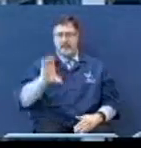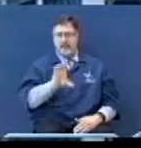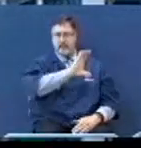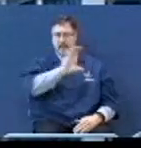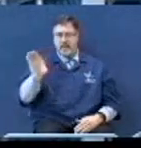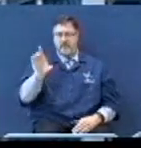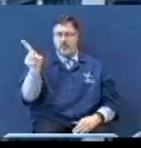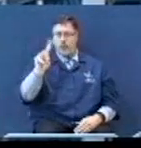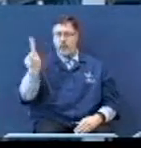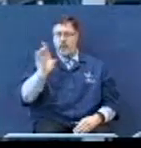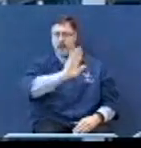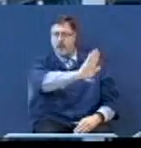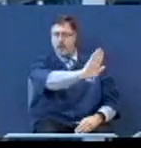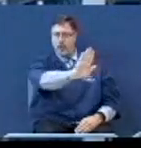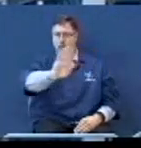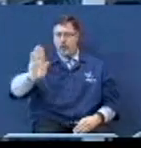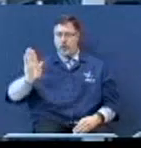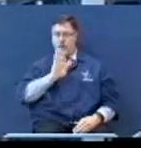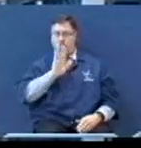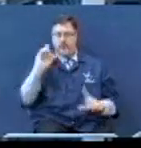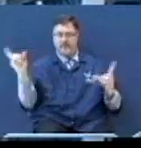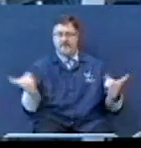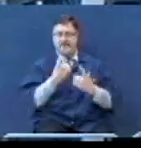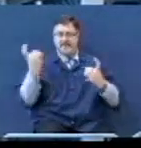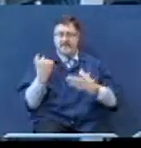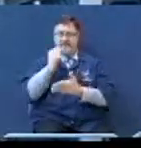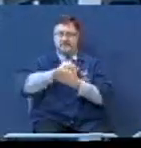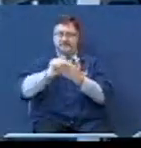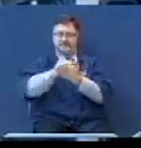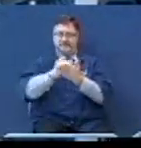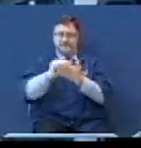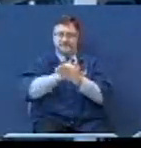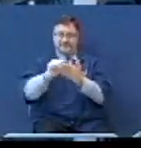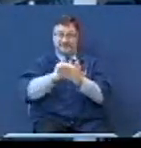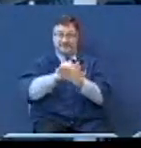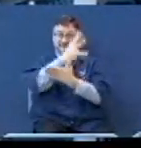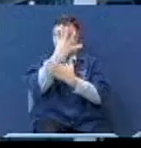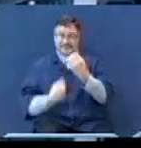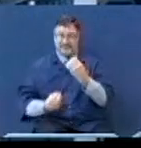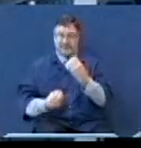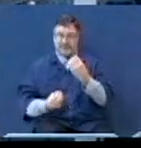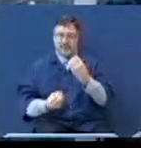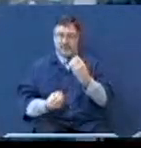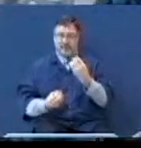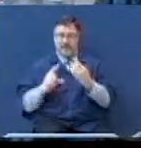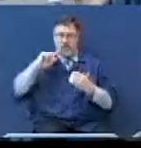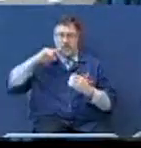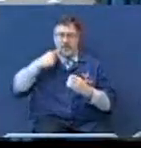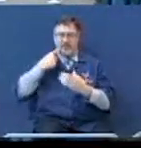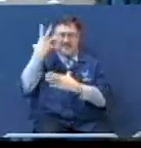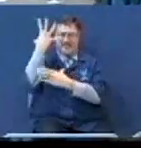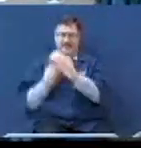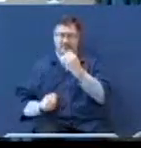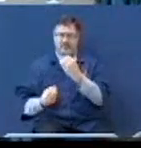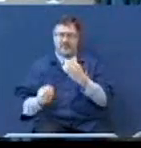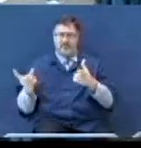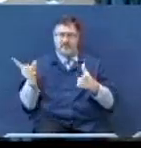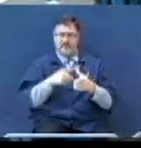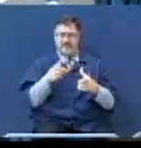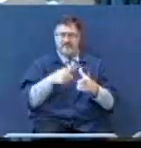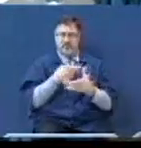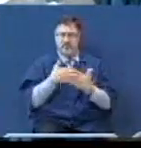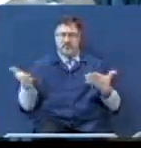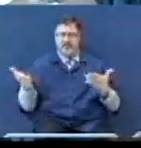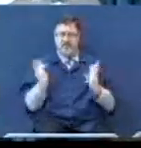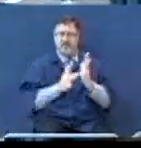sins were forgiven it'll make it easier for you to forgive it'll make it easy for you to remove bitterness all he first thing he said